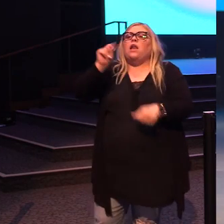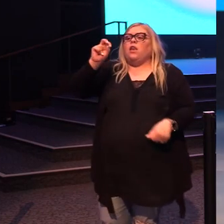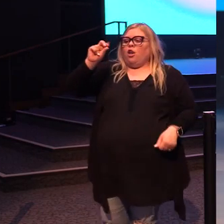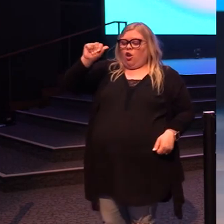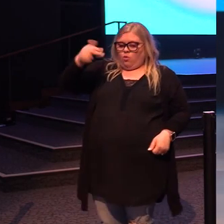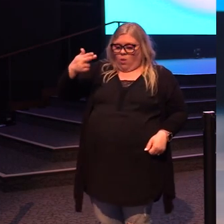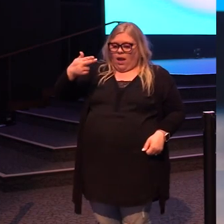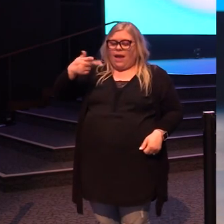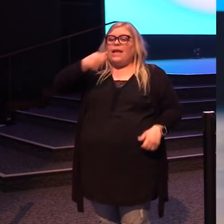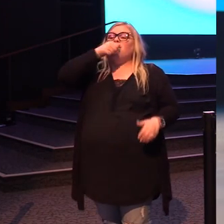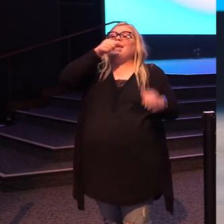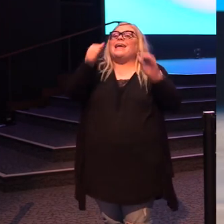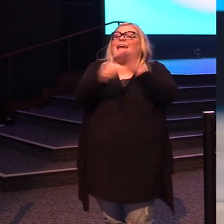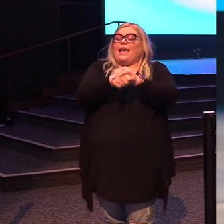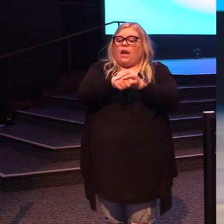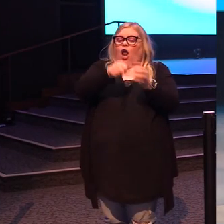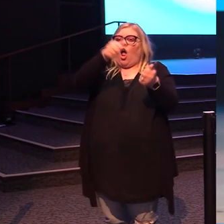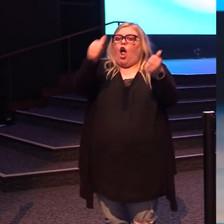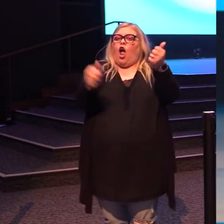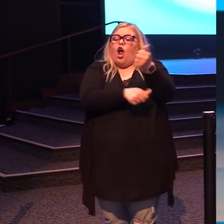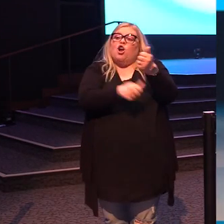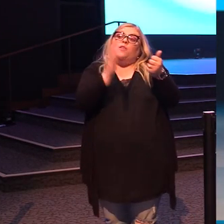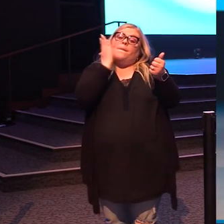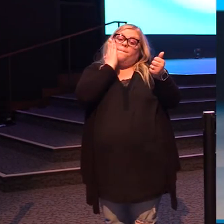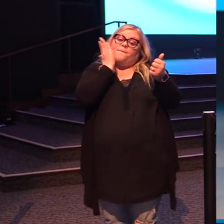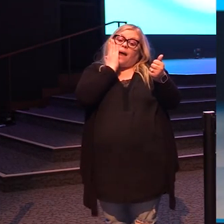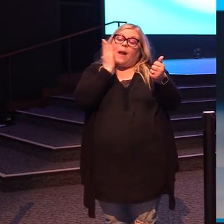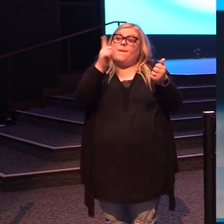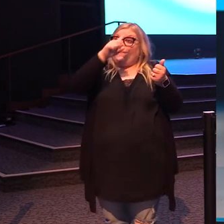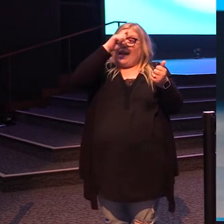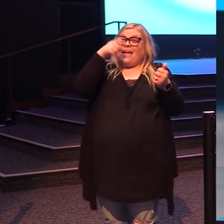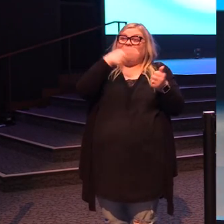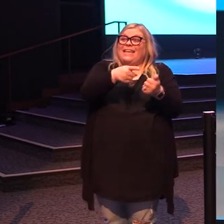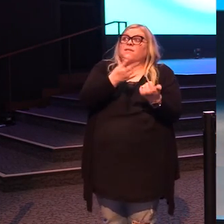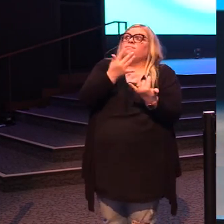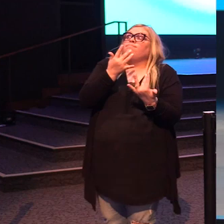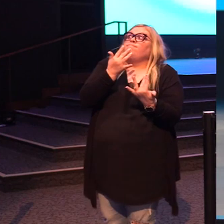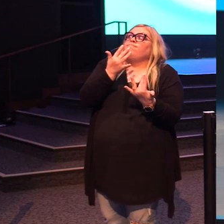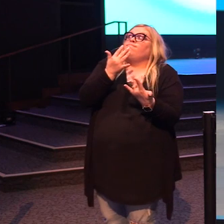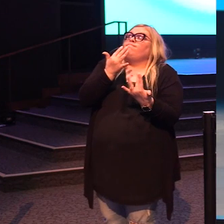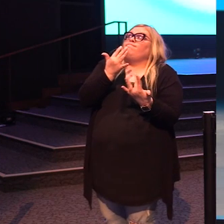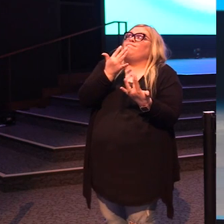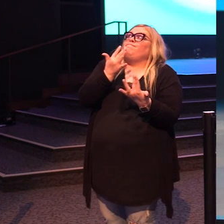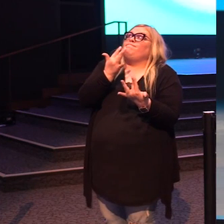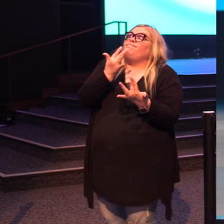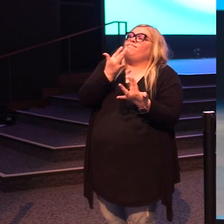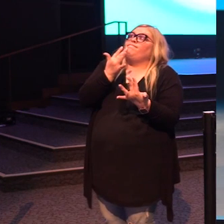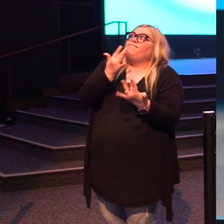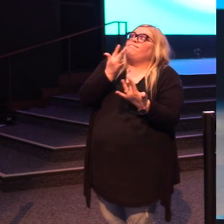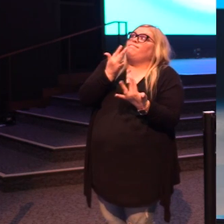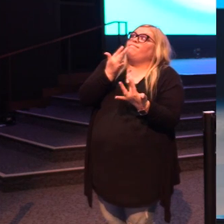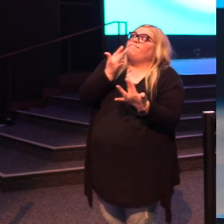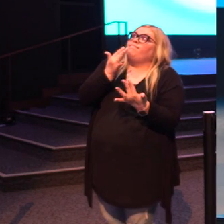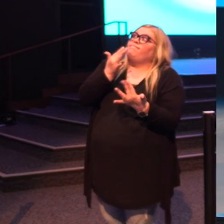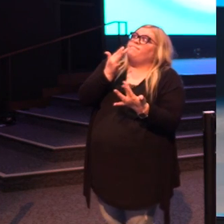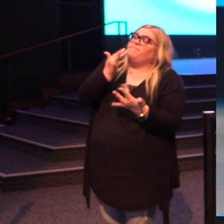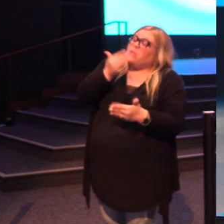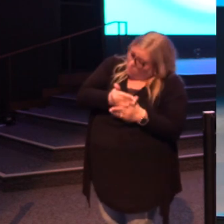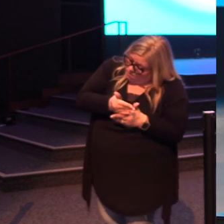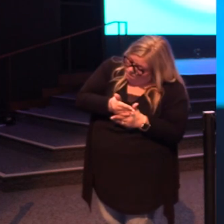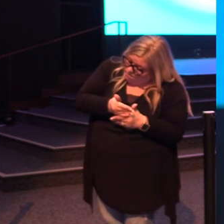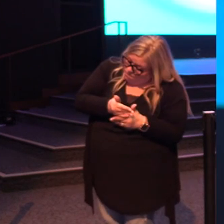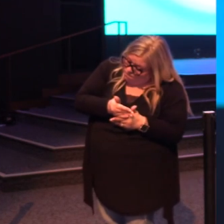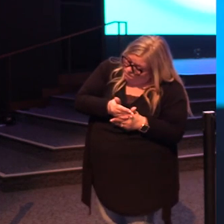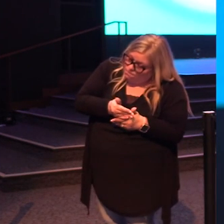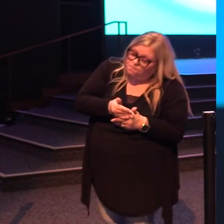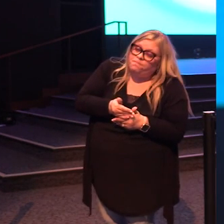has hidden himself underneath his bed. And because he has been waiting for so long to be found, he is fast asleep.